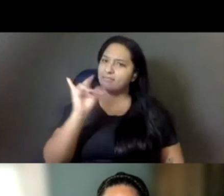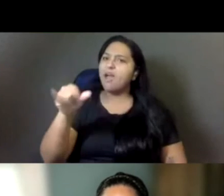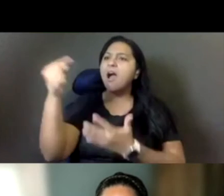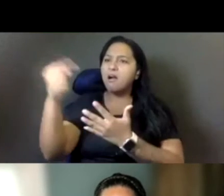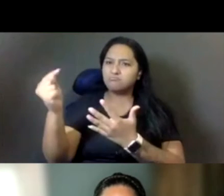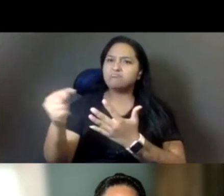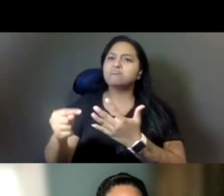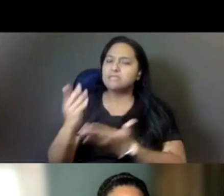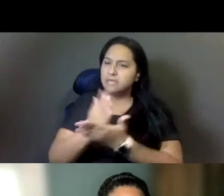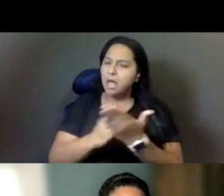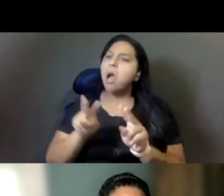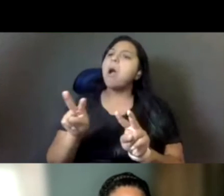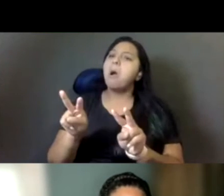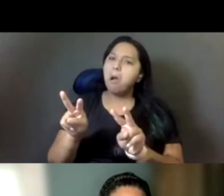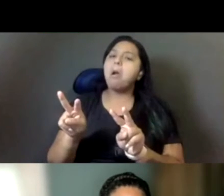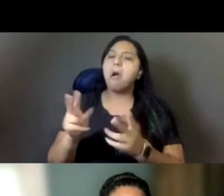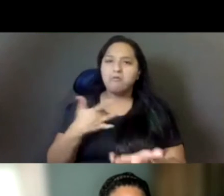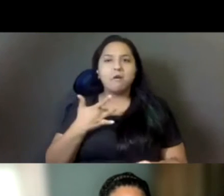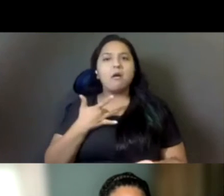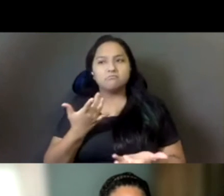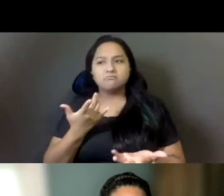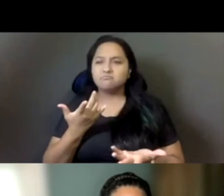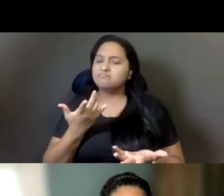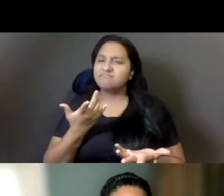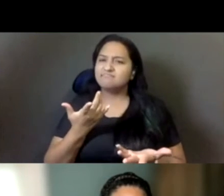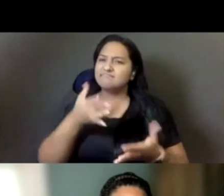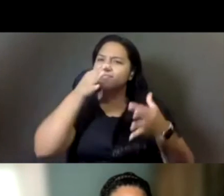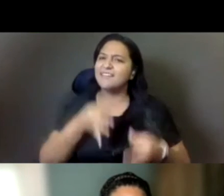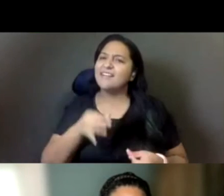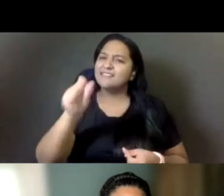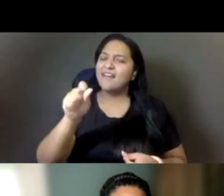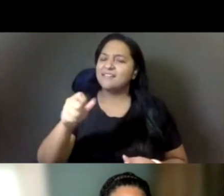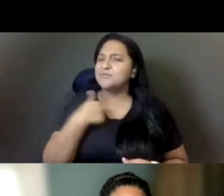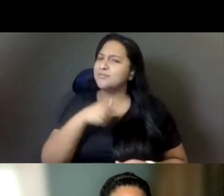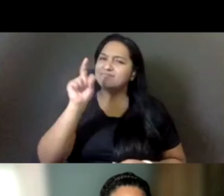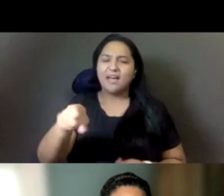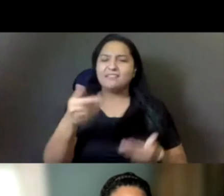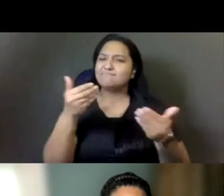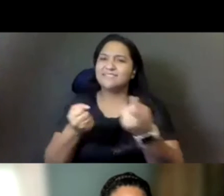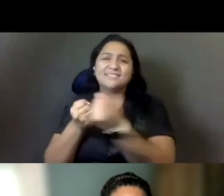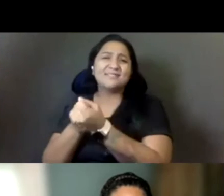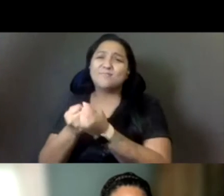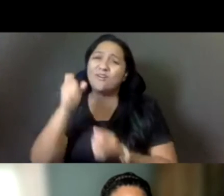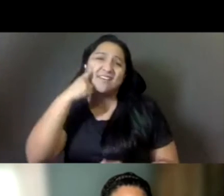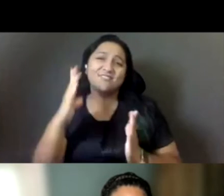I'm warming up, you know, to doing what we need to do, um, in this recall. You hear me, Matt?